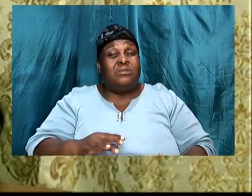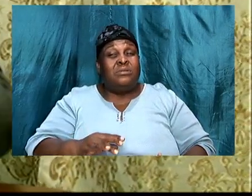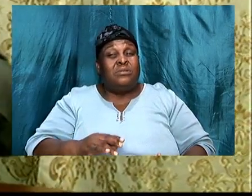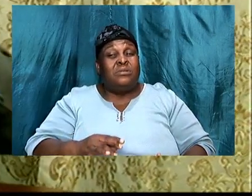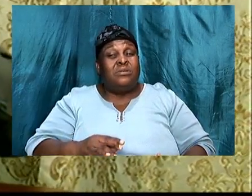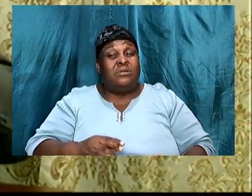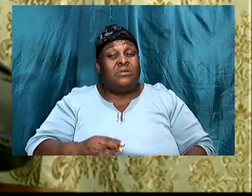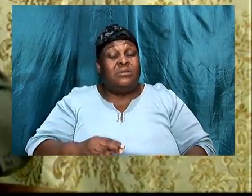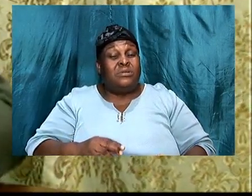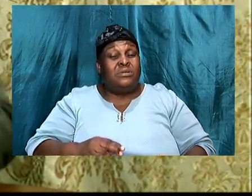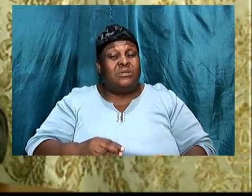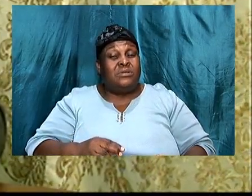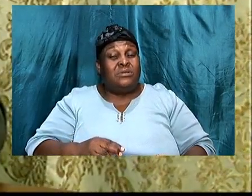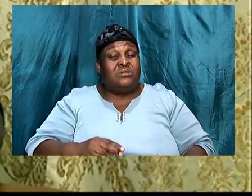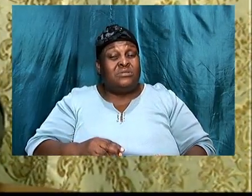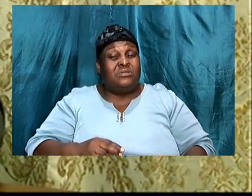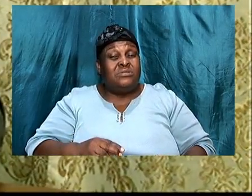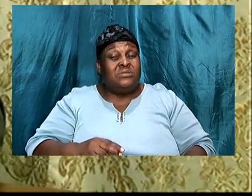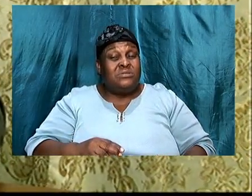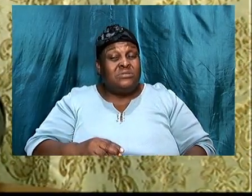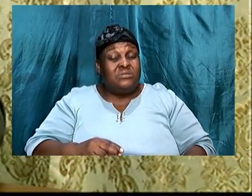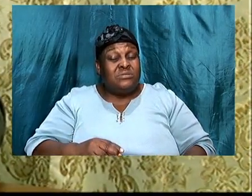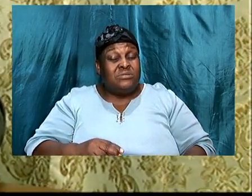and God smote Israel,